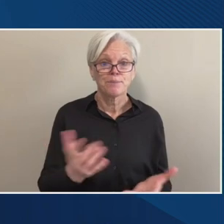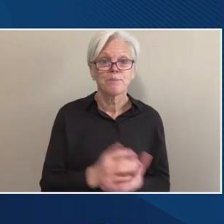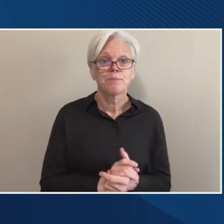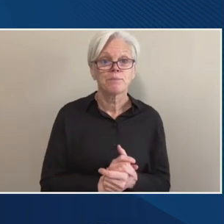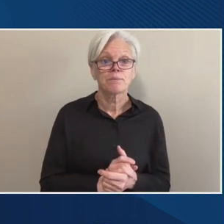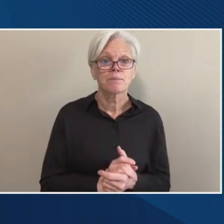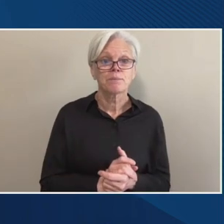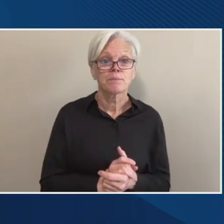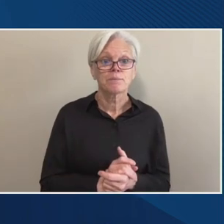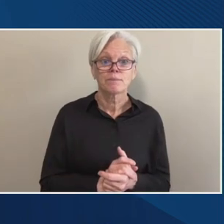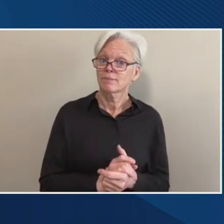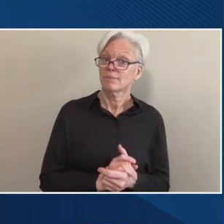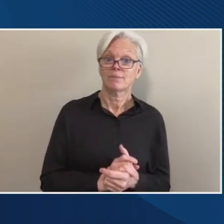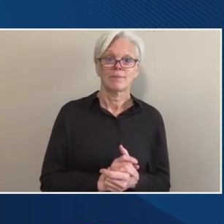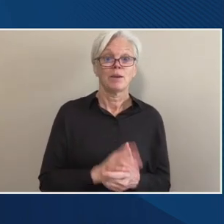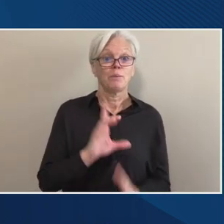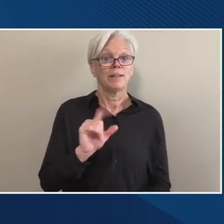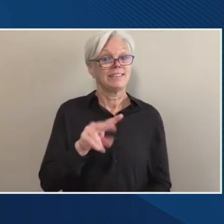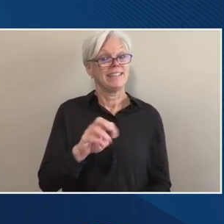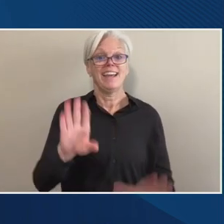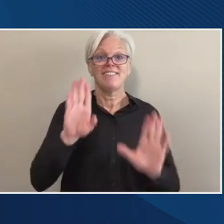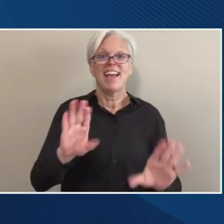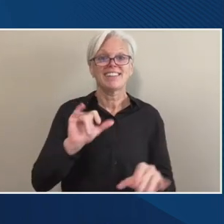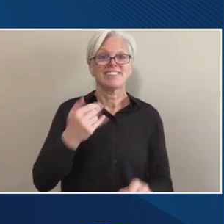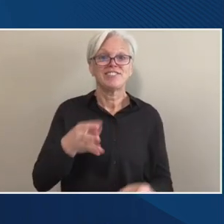Well, Dave, you did an excellent job explaining.